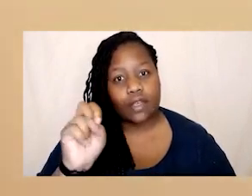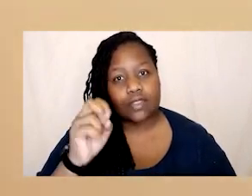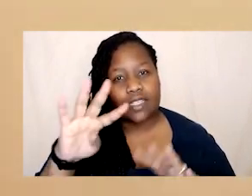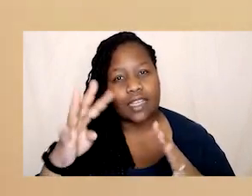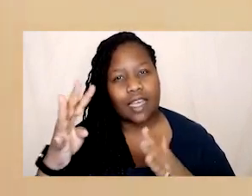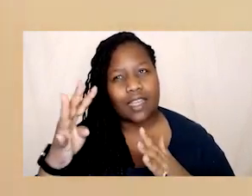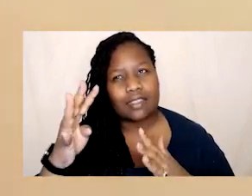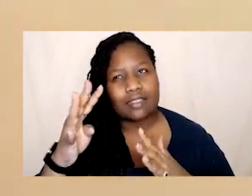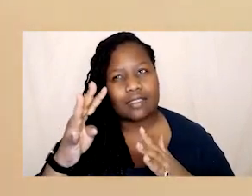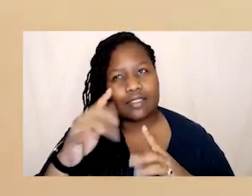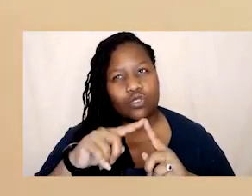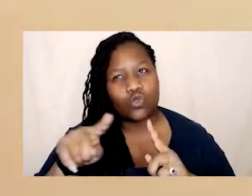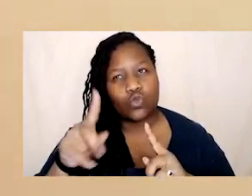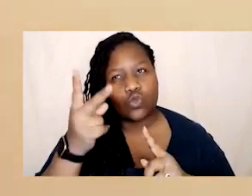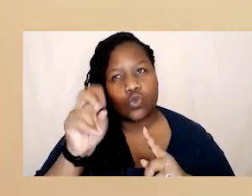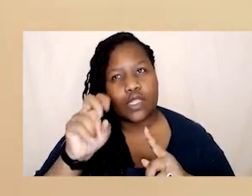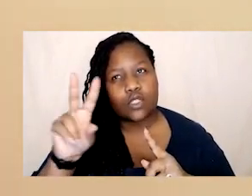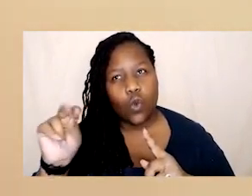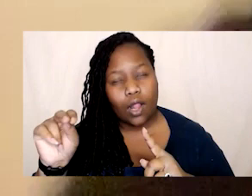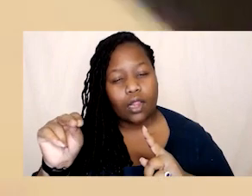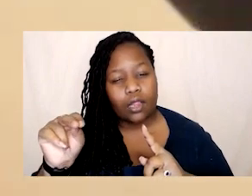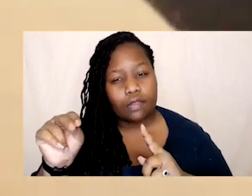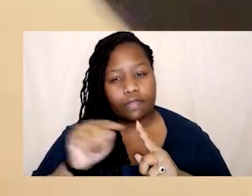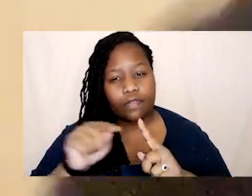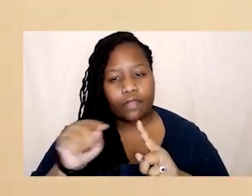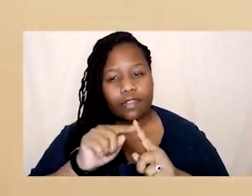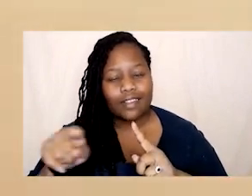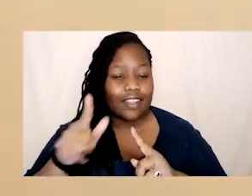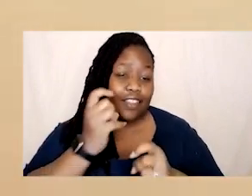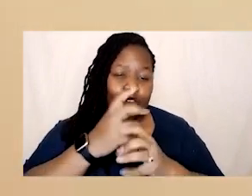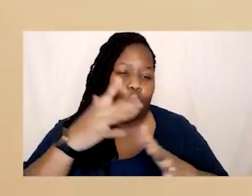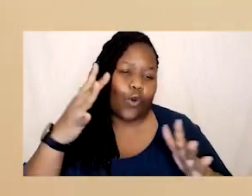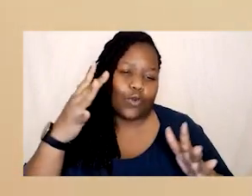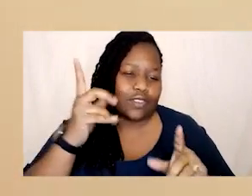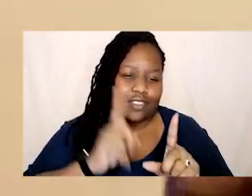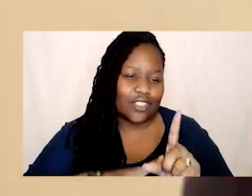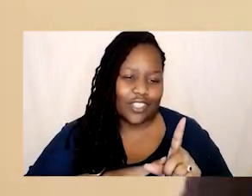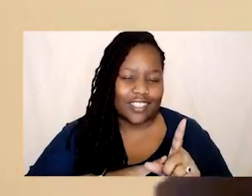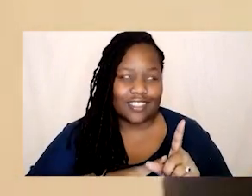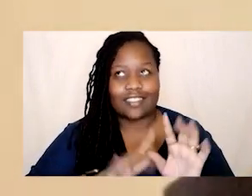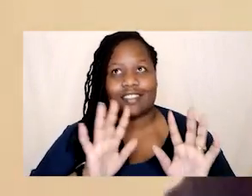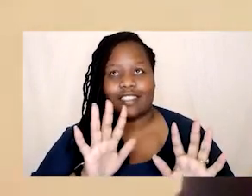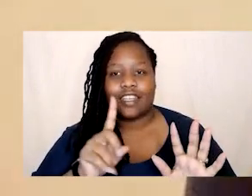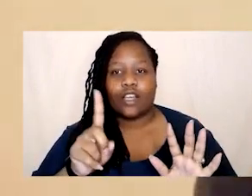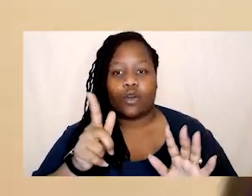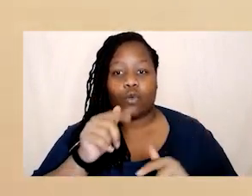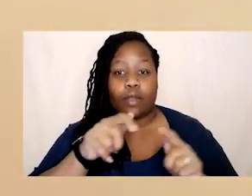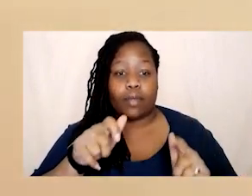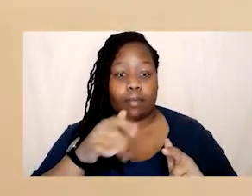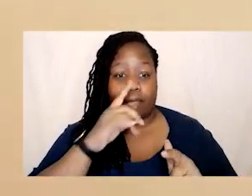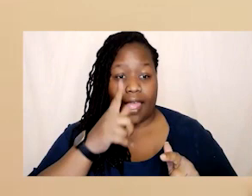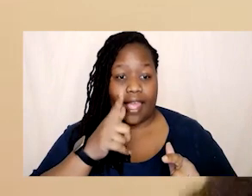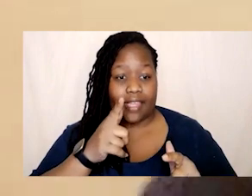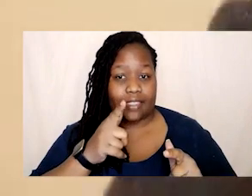2009 to 2012 um the golden years um when people were wearing the safety pin